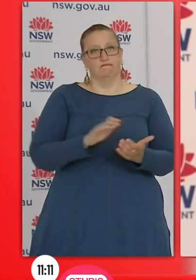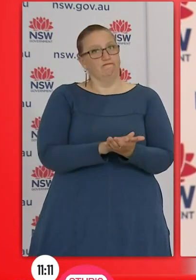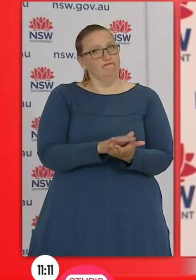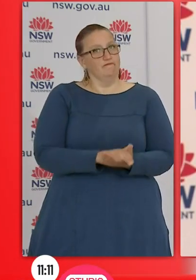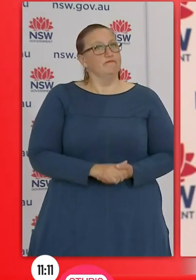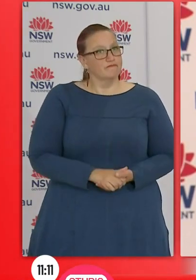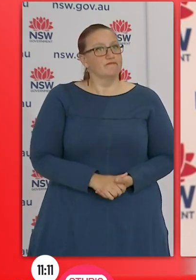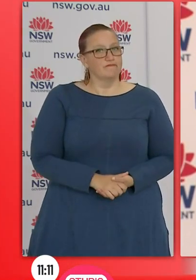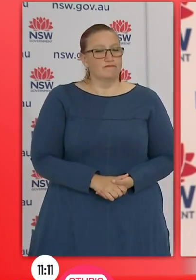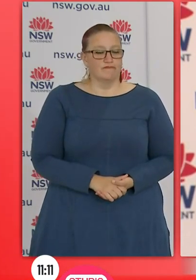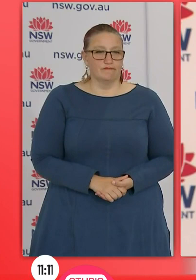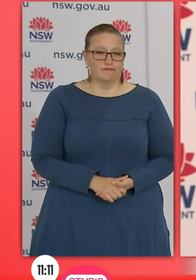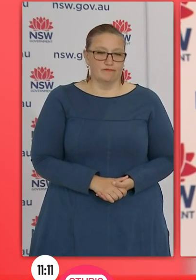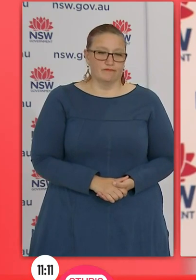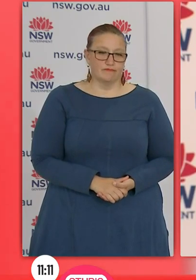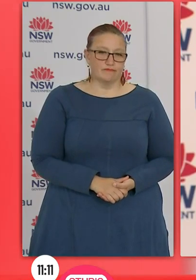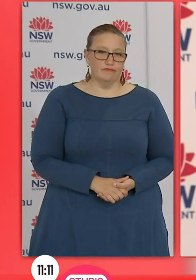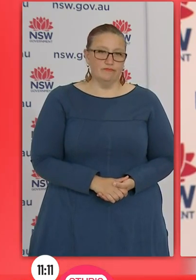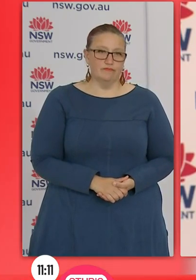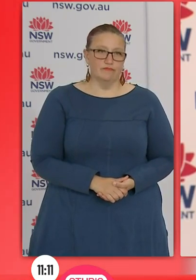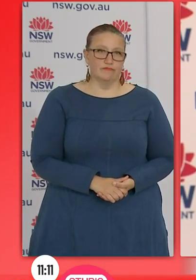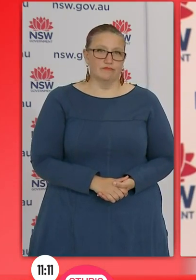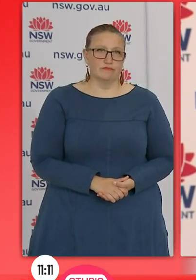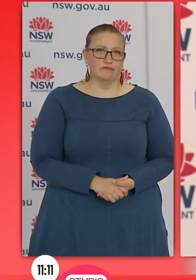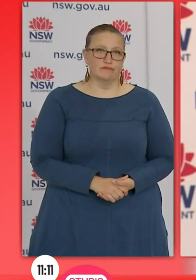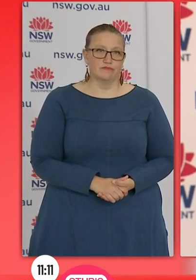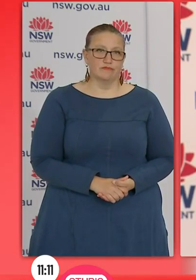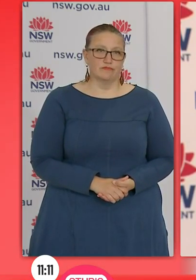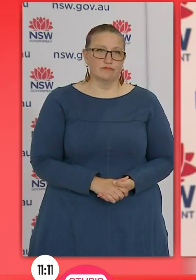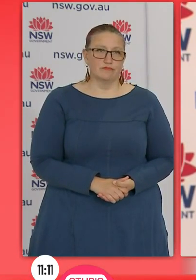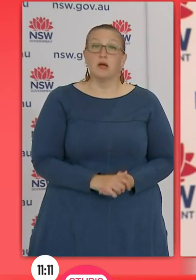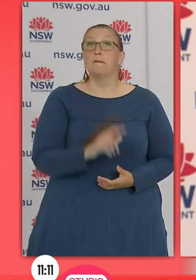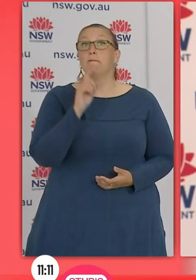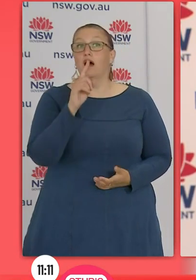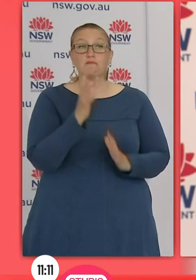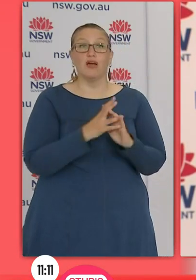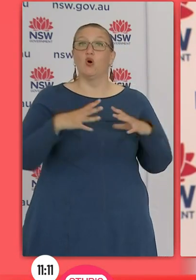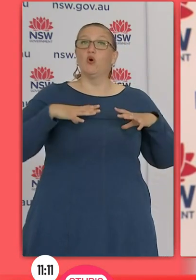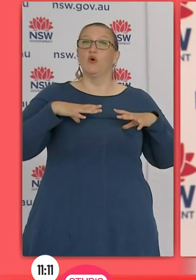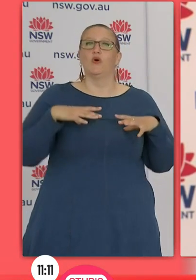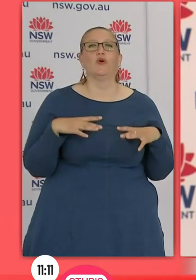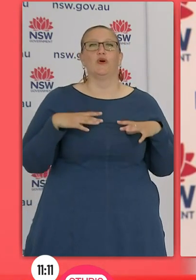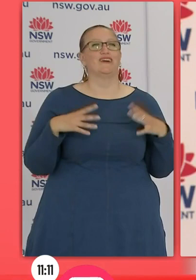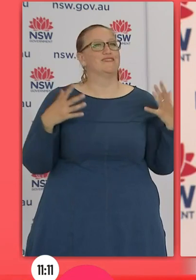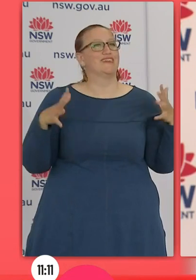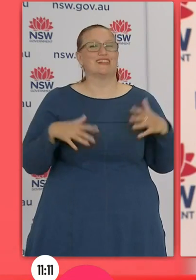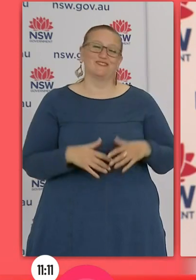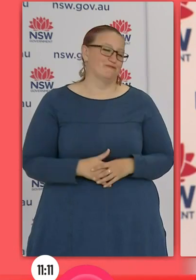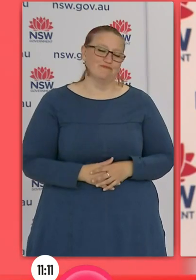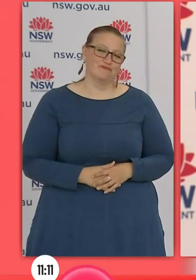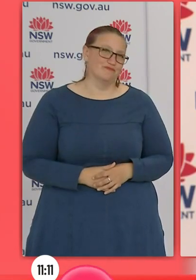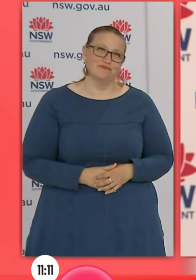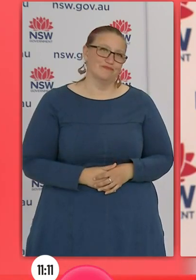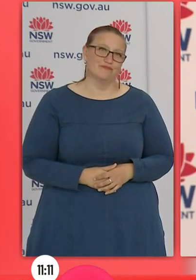We have this in spite of we still have some of our people in